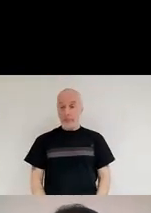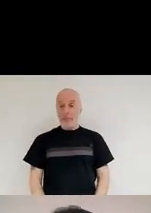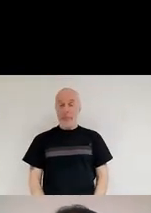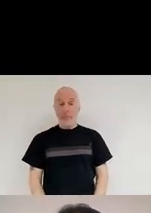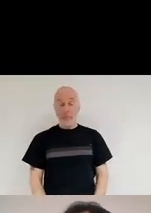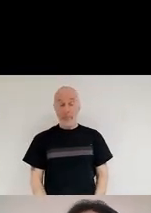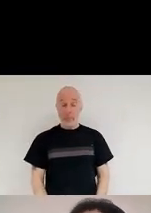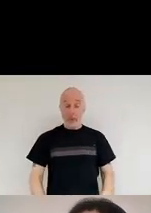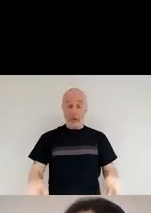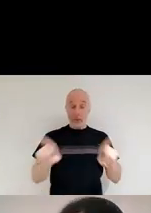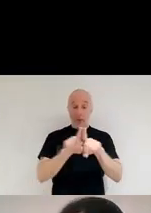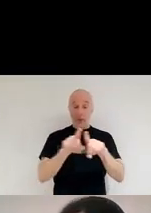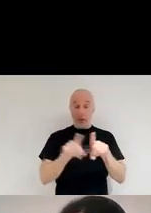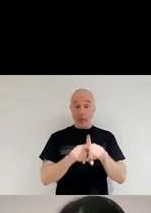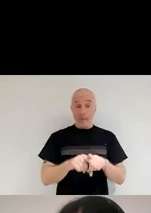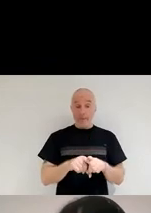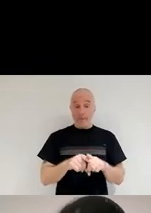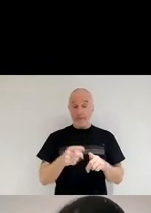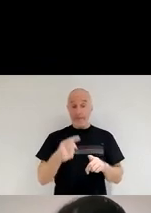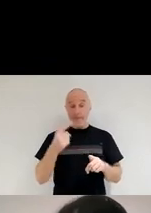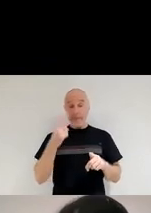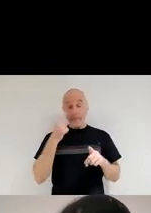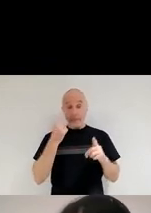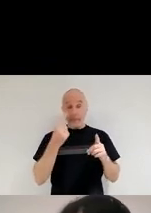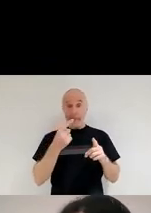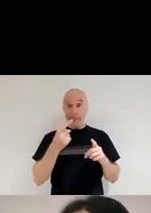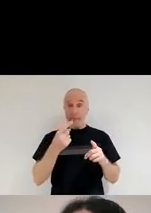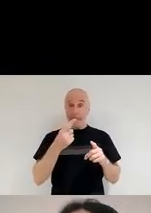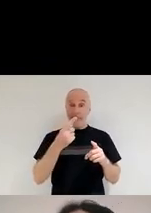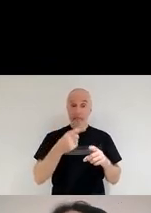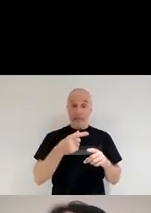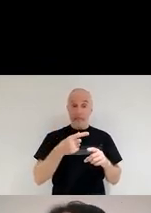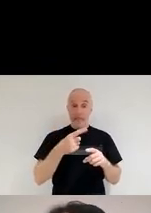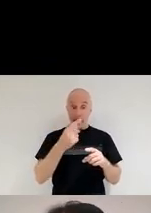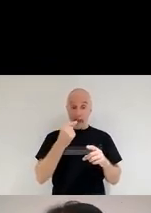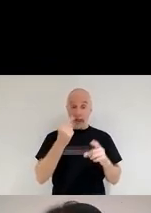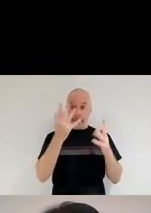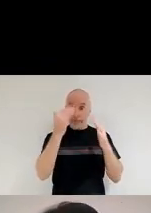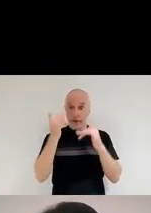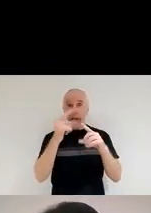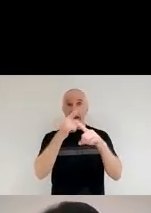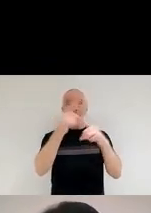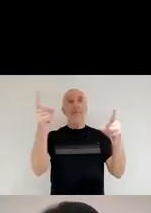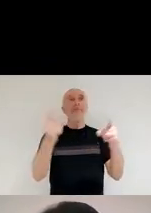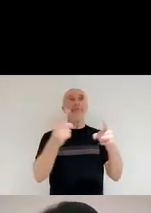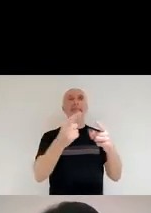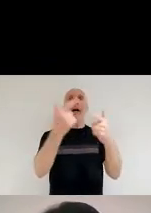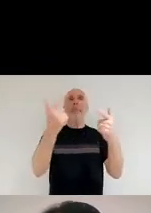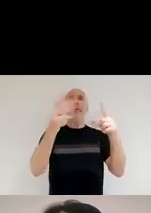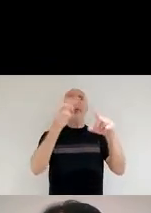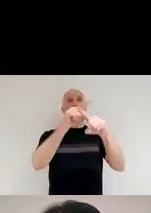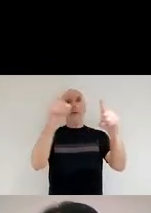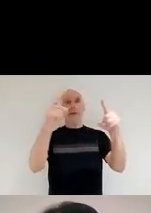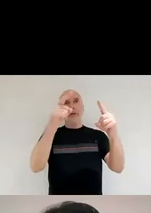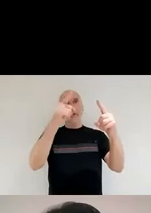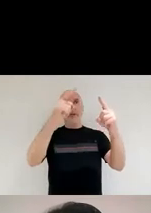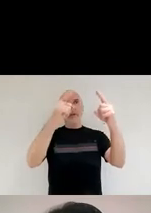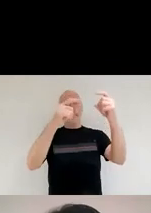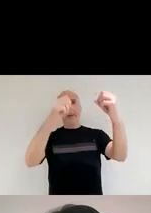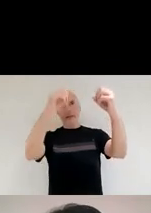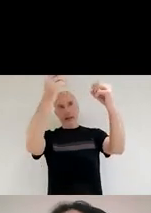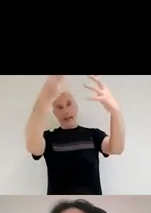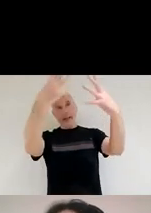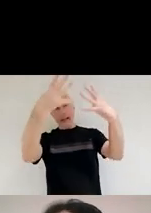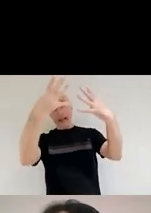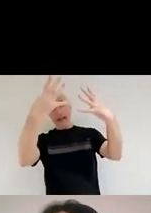is try to see how much light comes from the stars themselves, and how much of this light is coming from dust or things that